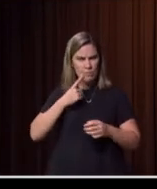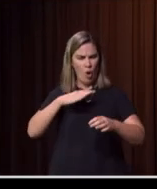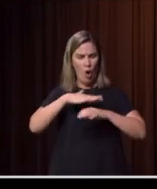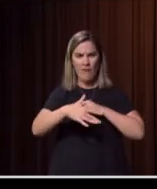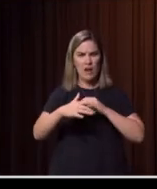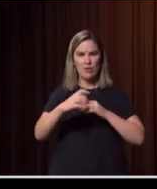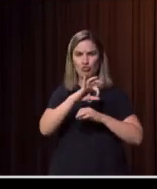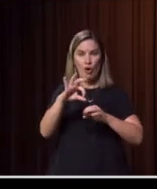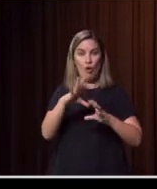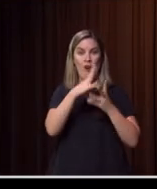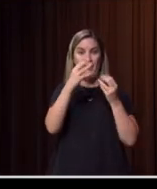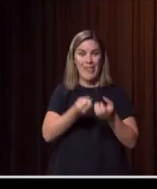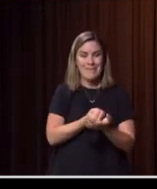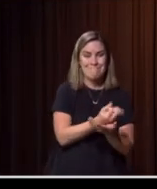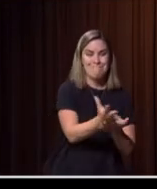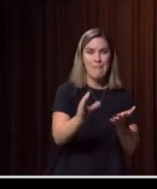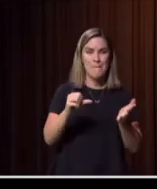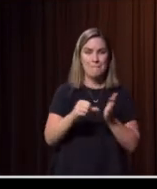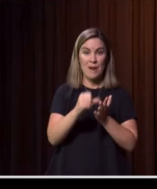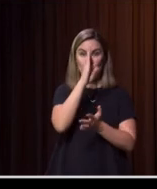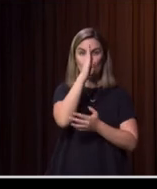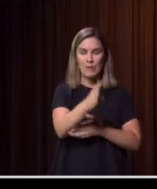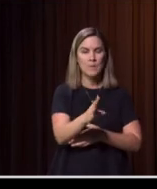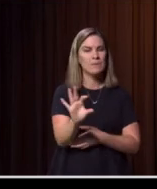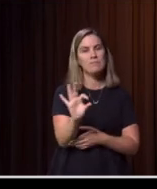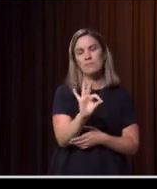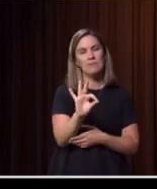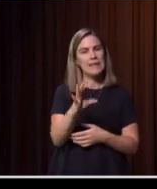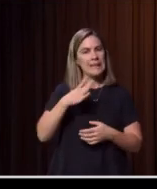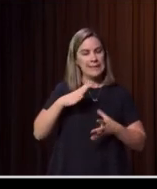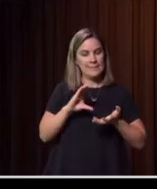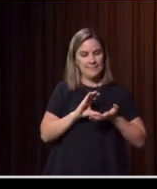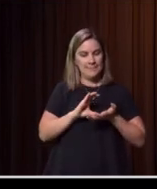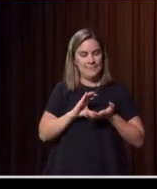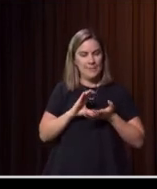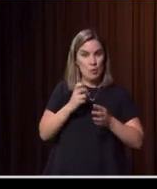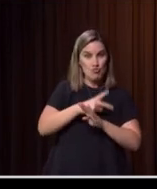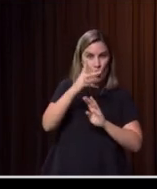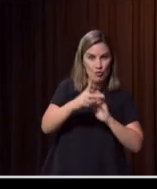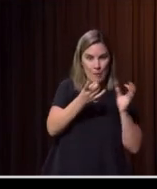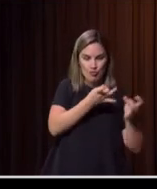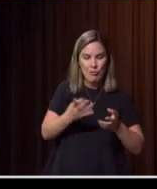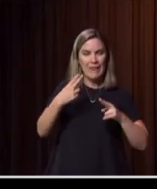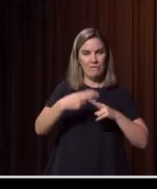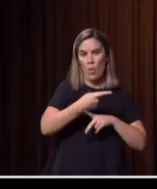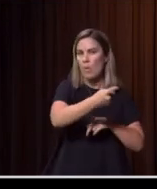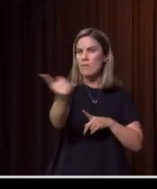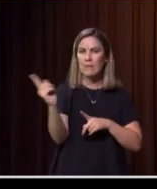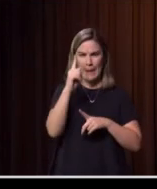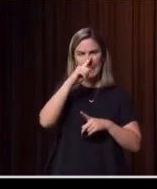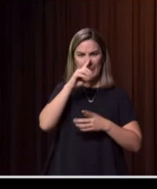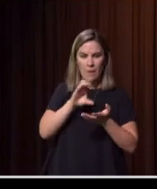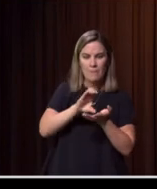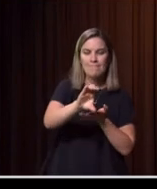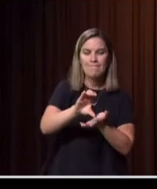immediacy after the impact or after the event or after the disaster, but making sure we've got the programs and the funding dedicated to